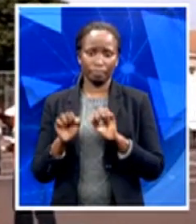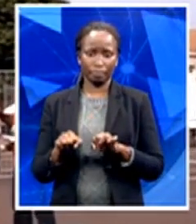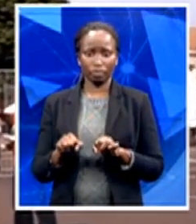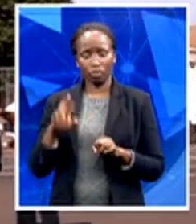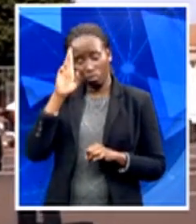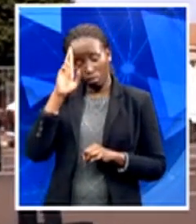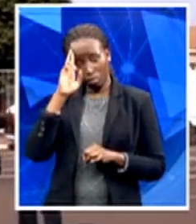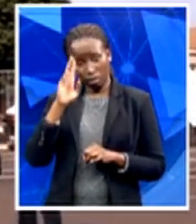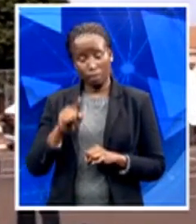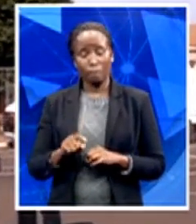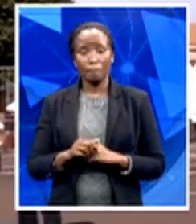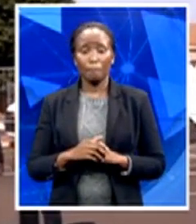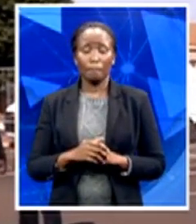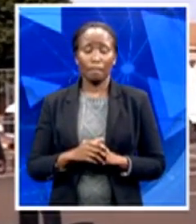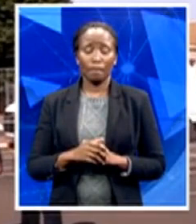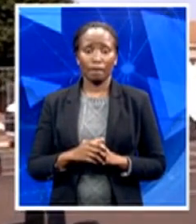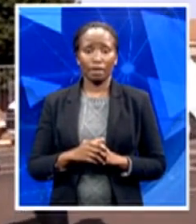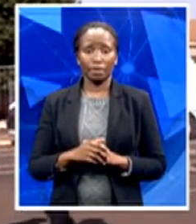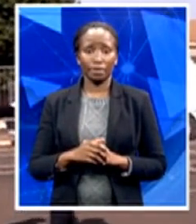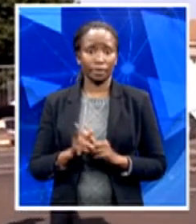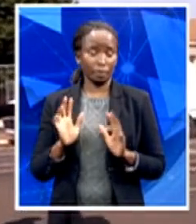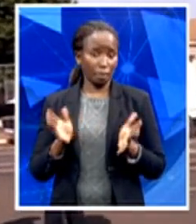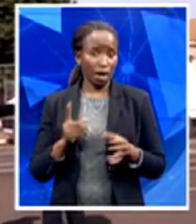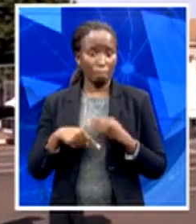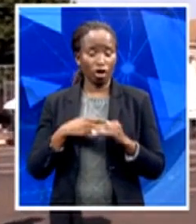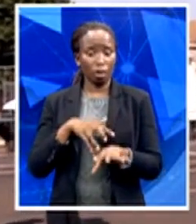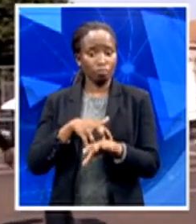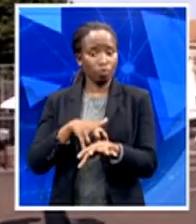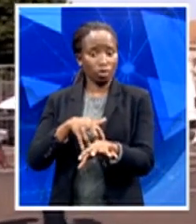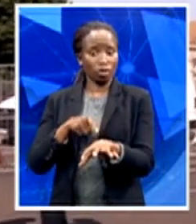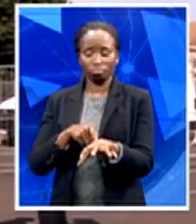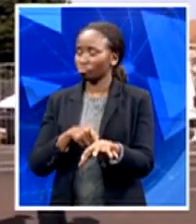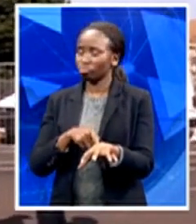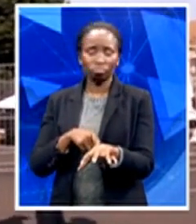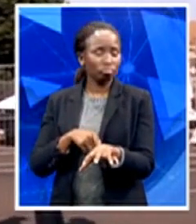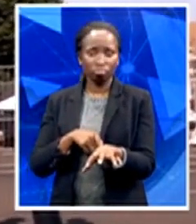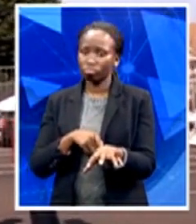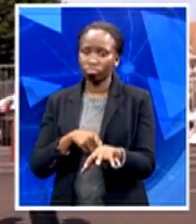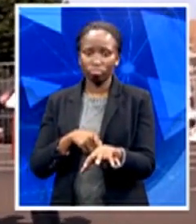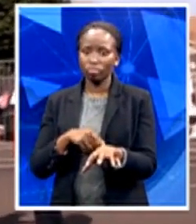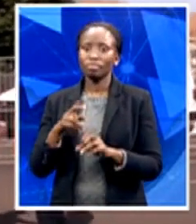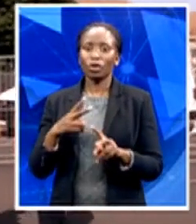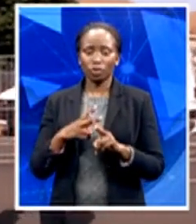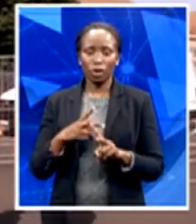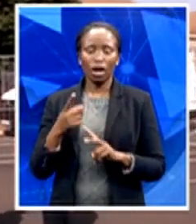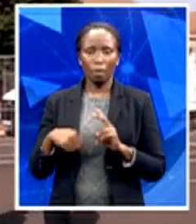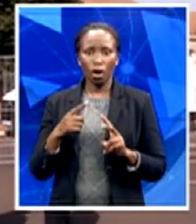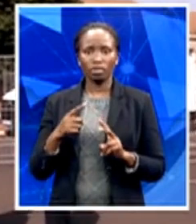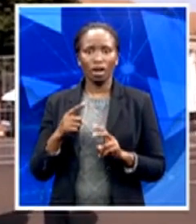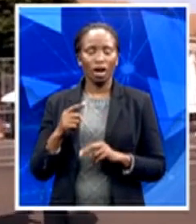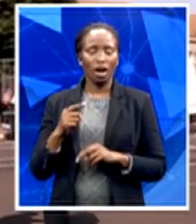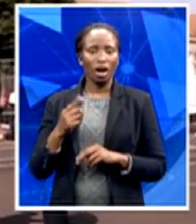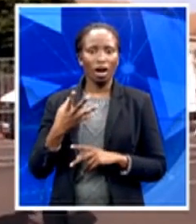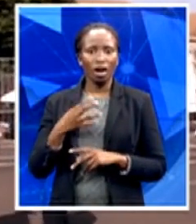protesting about Africans as a medium of instruction, but it was also